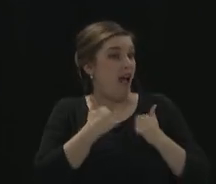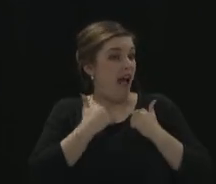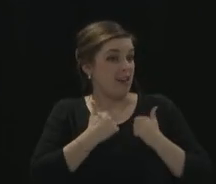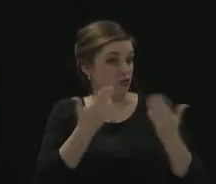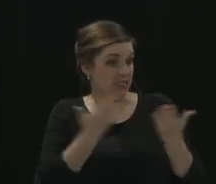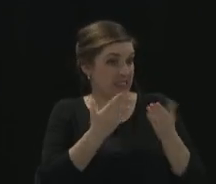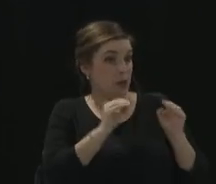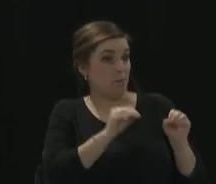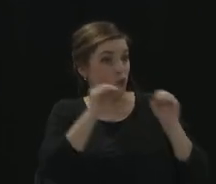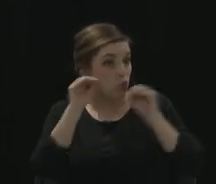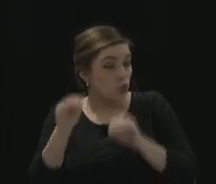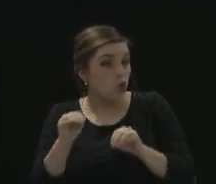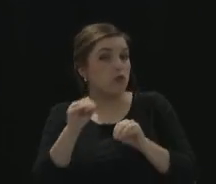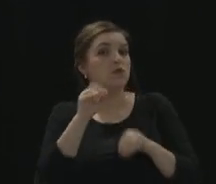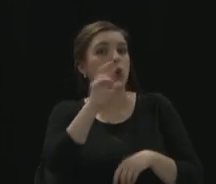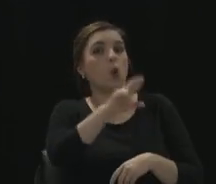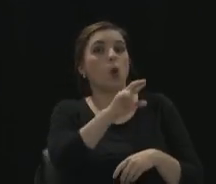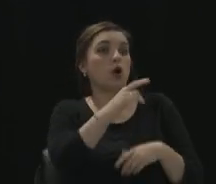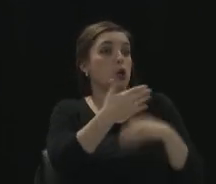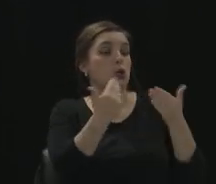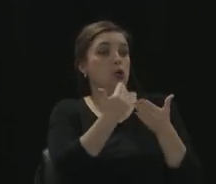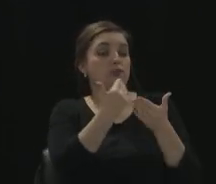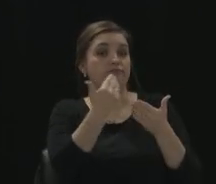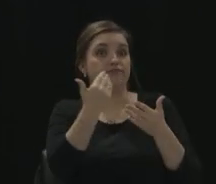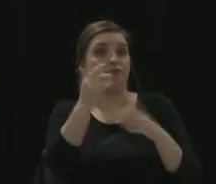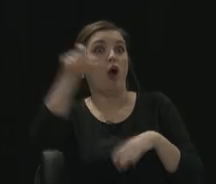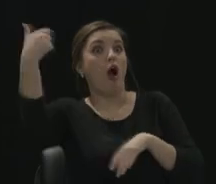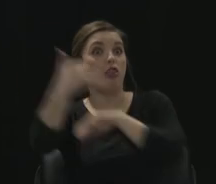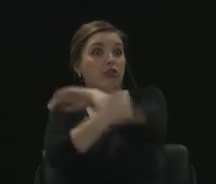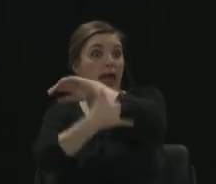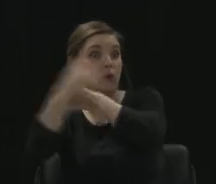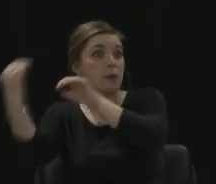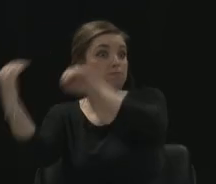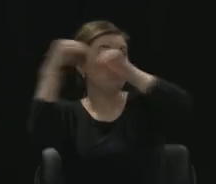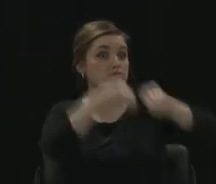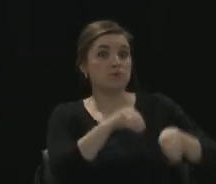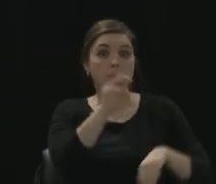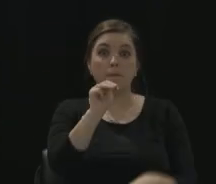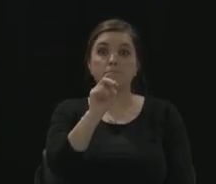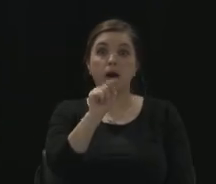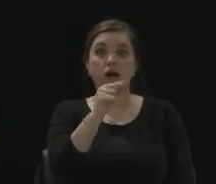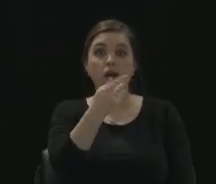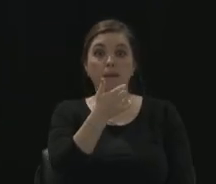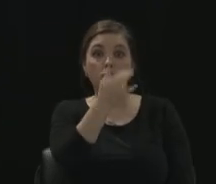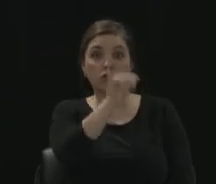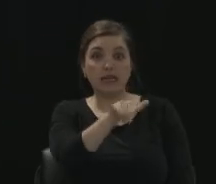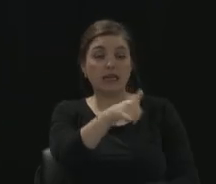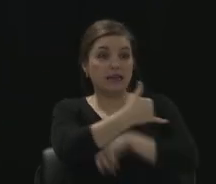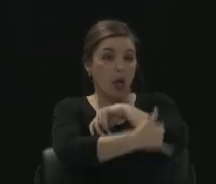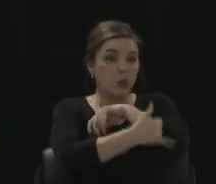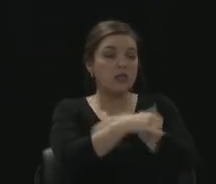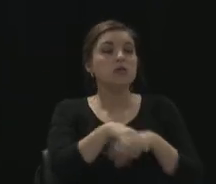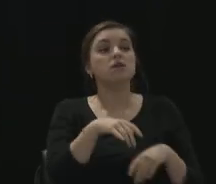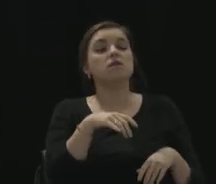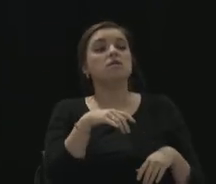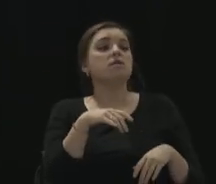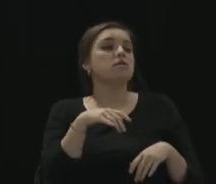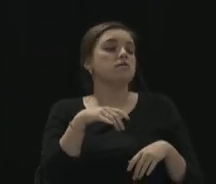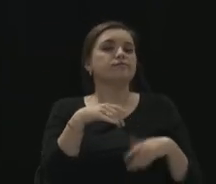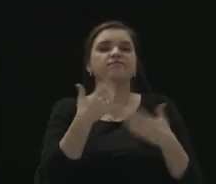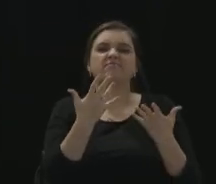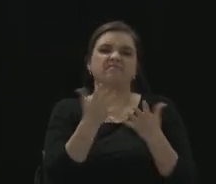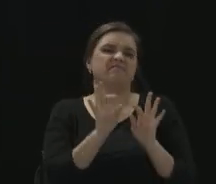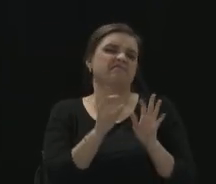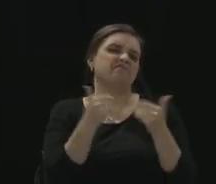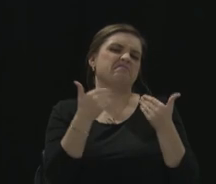or you've moved from out of the county into Montgomery County, or if you're viewing this and you happen to see it and you moved out of Montgomery County, make sure